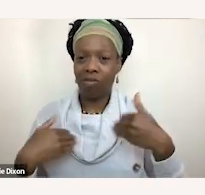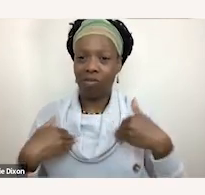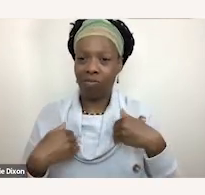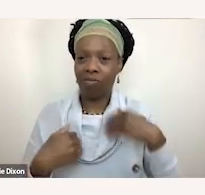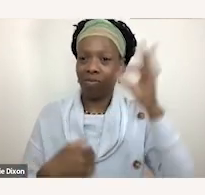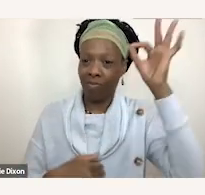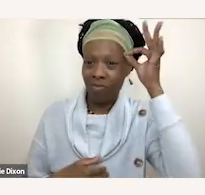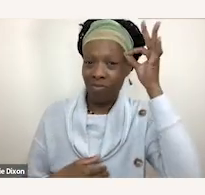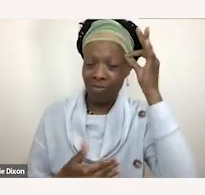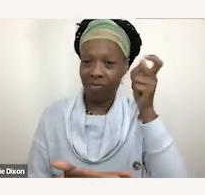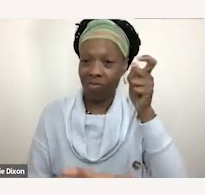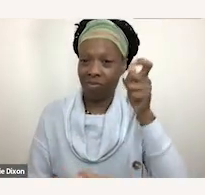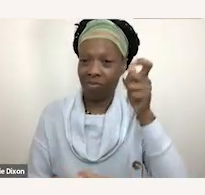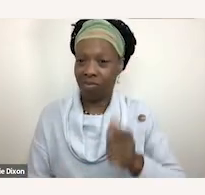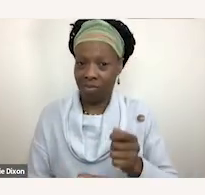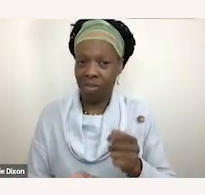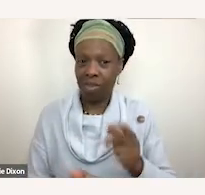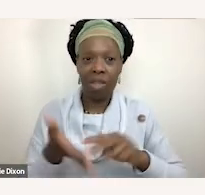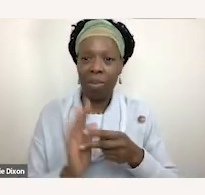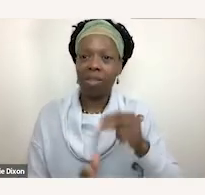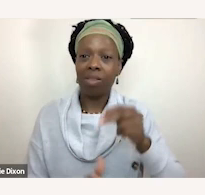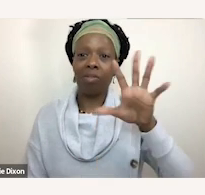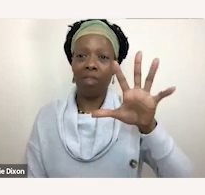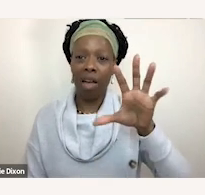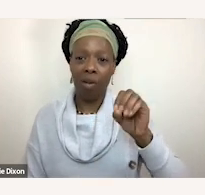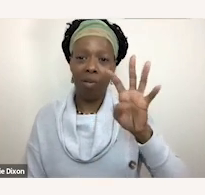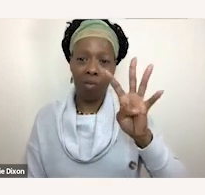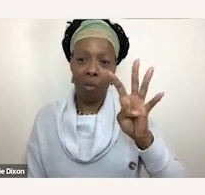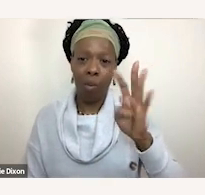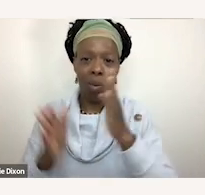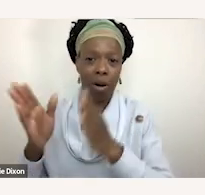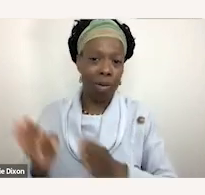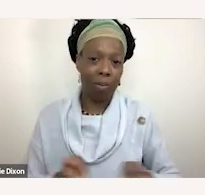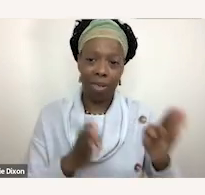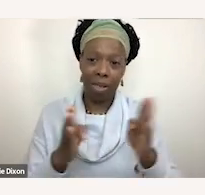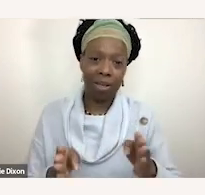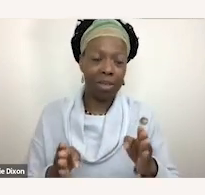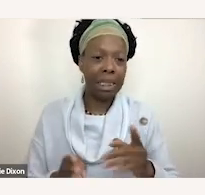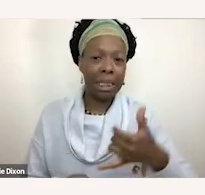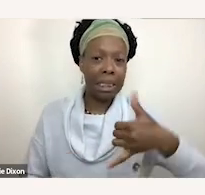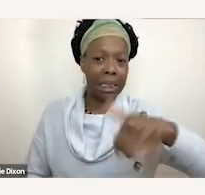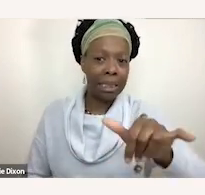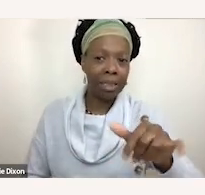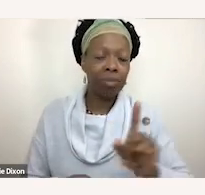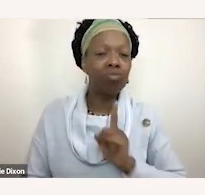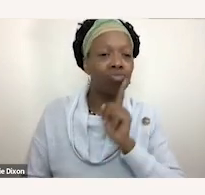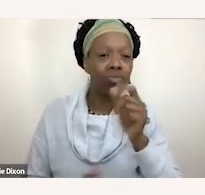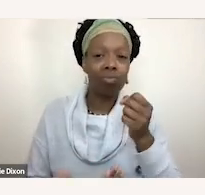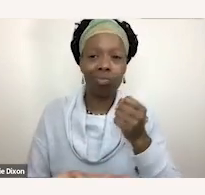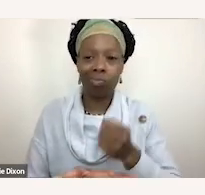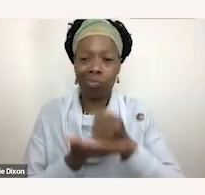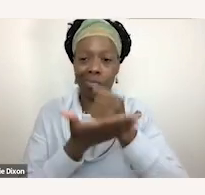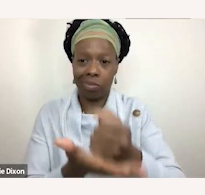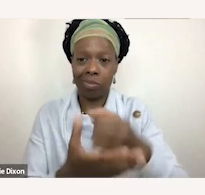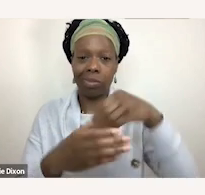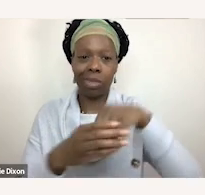plans which we're going to come back to later those are still very much used in school environments today and this is what they